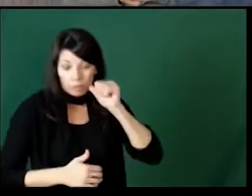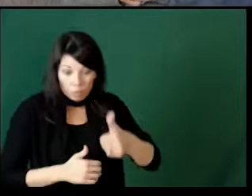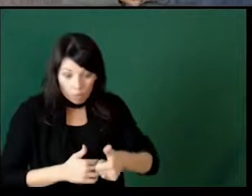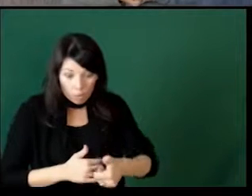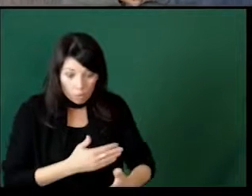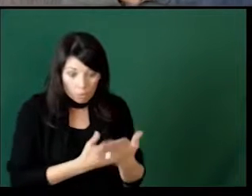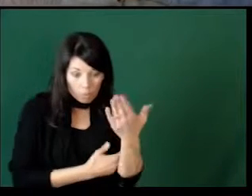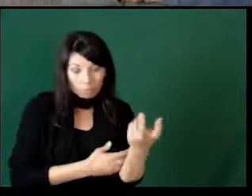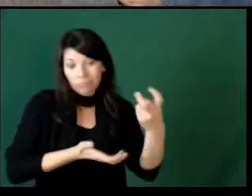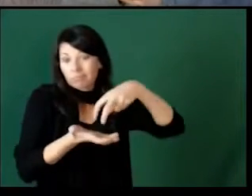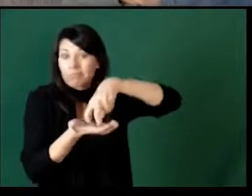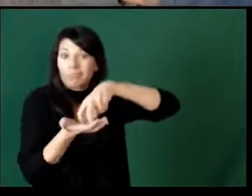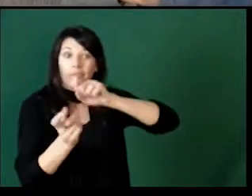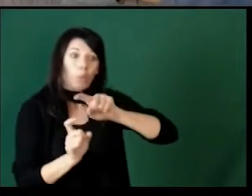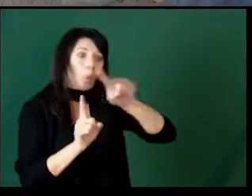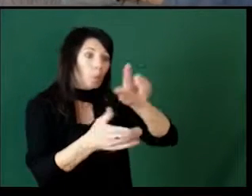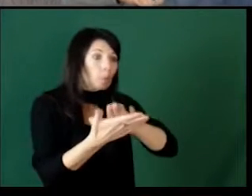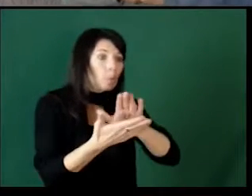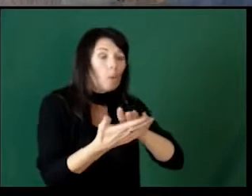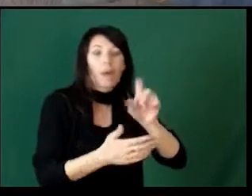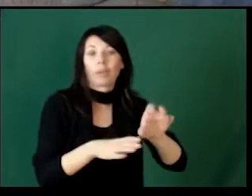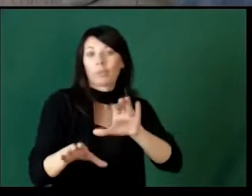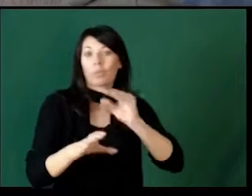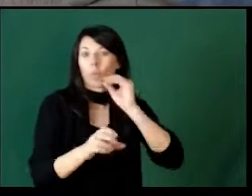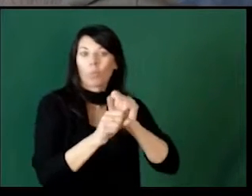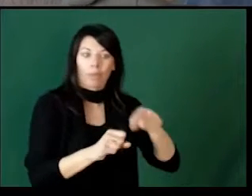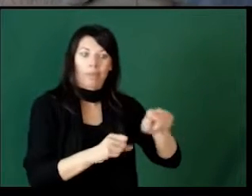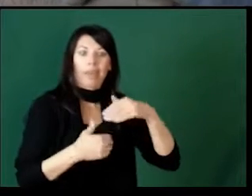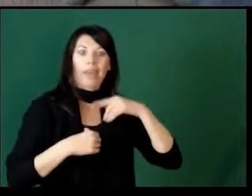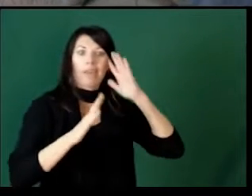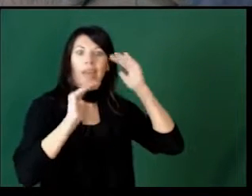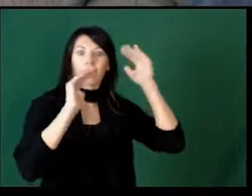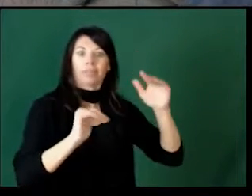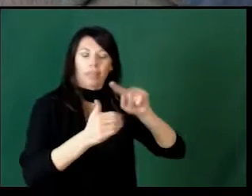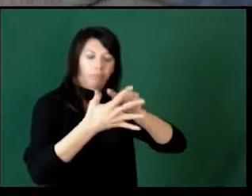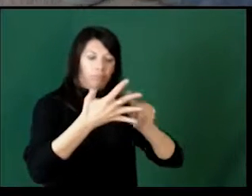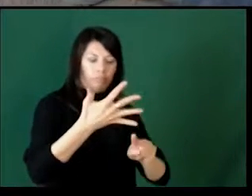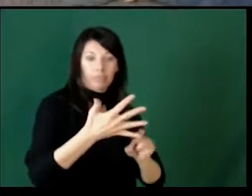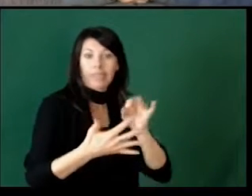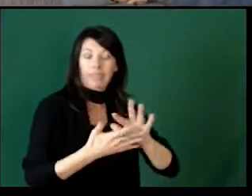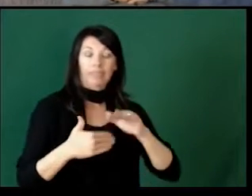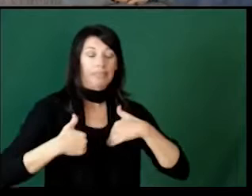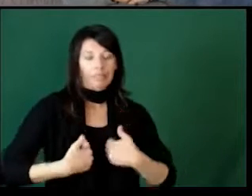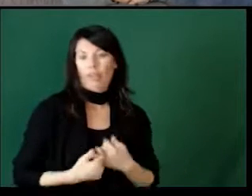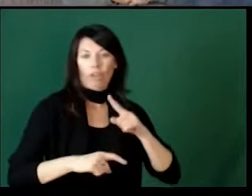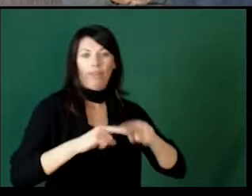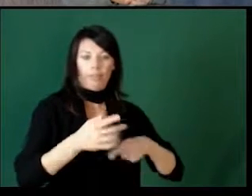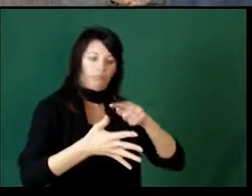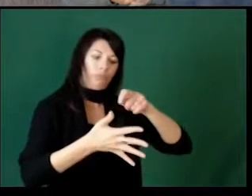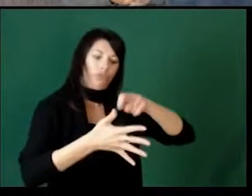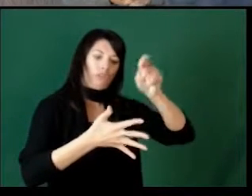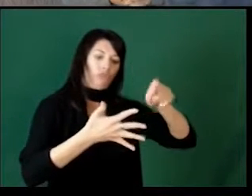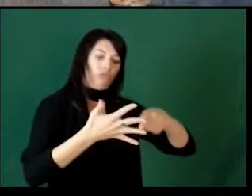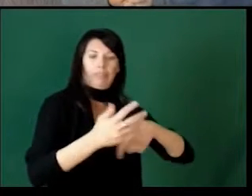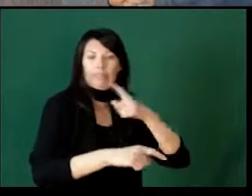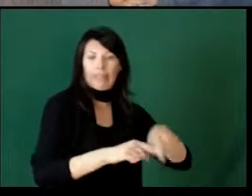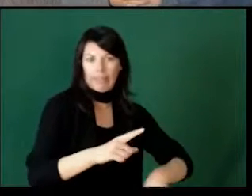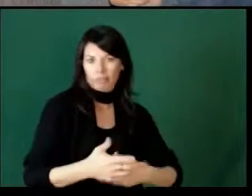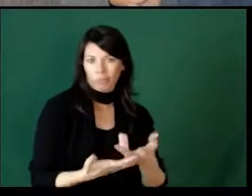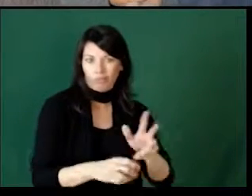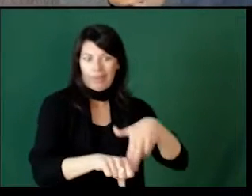They need to get up in the morning. They need to come to school. They need to do their homework. They have all of these expectations for them that they can't complete if they're just tired.